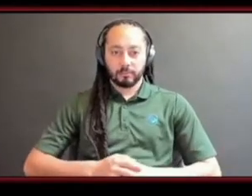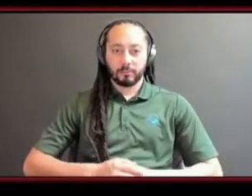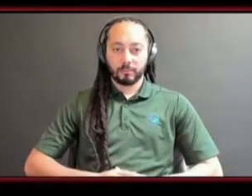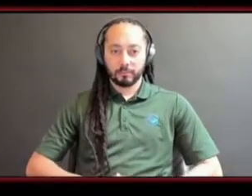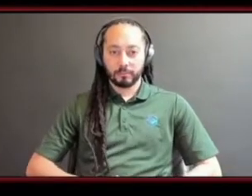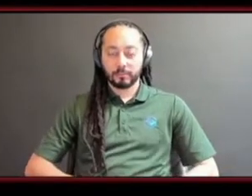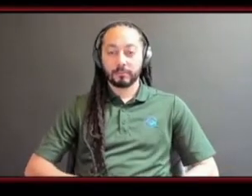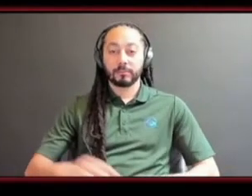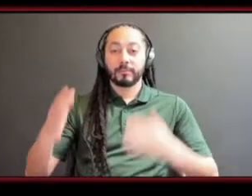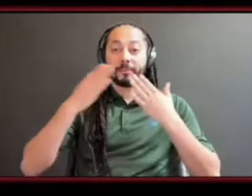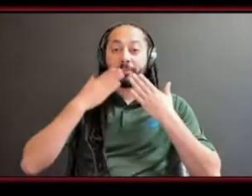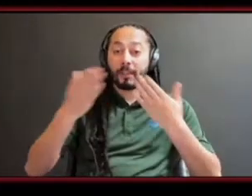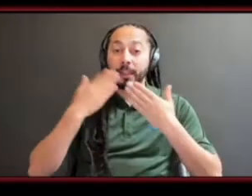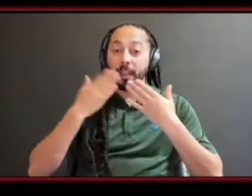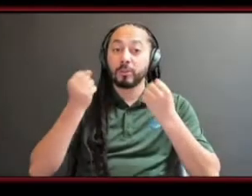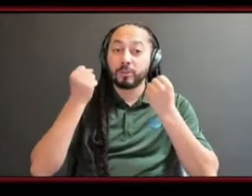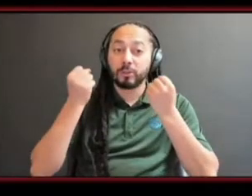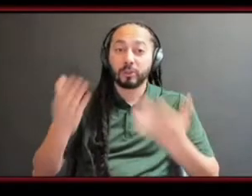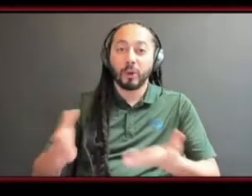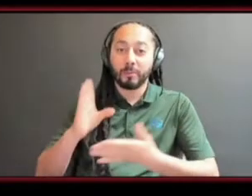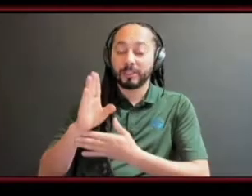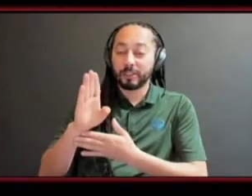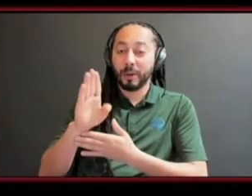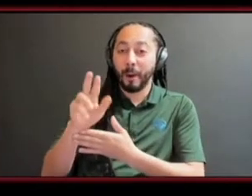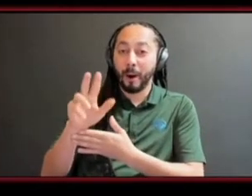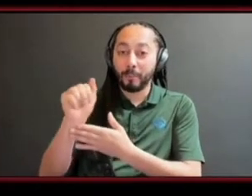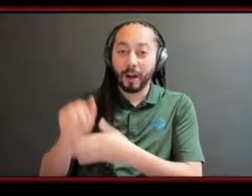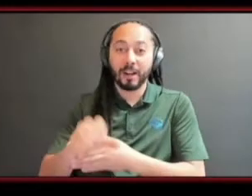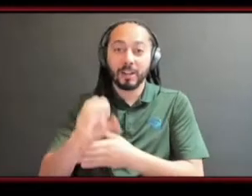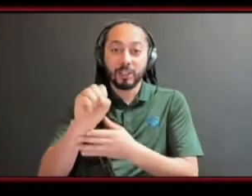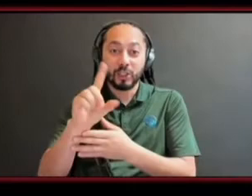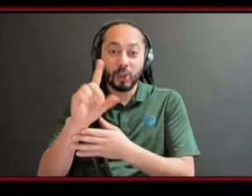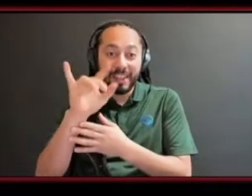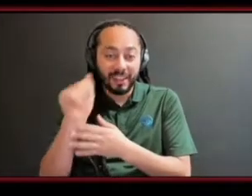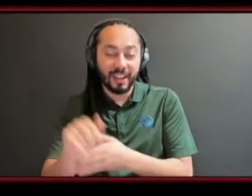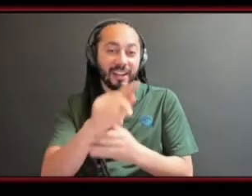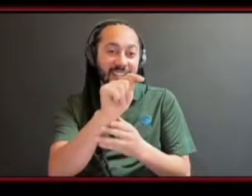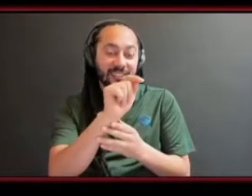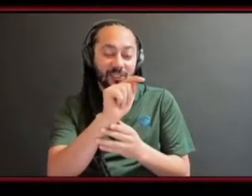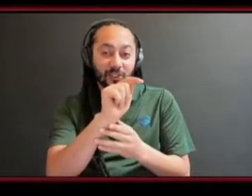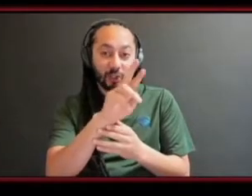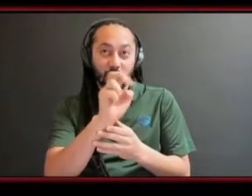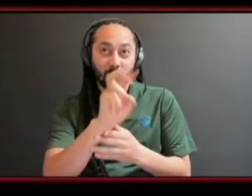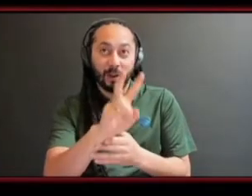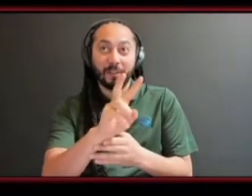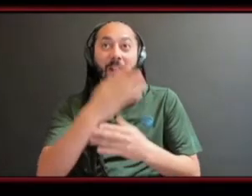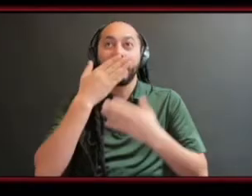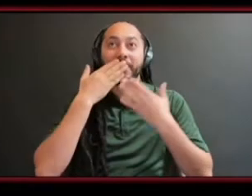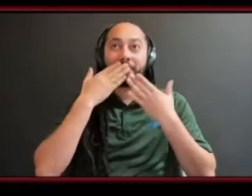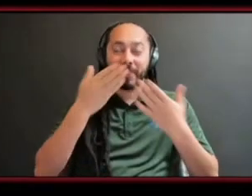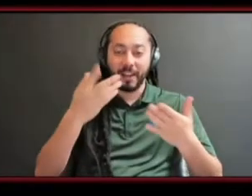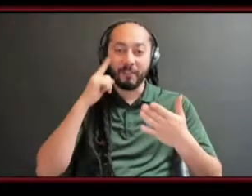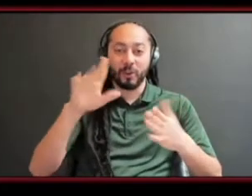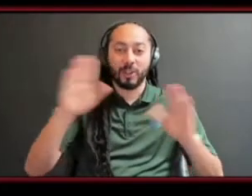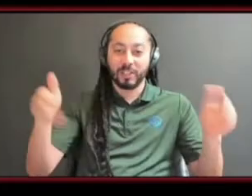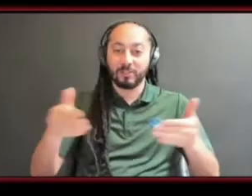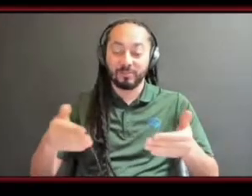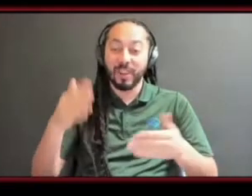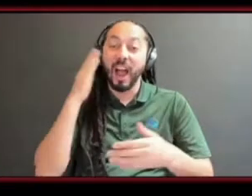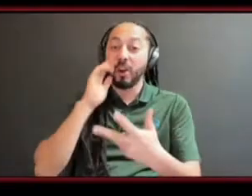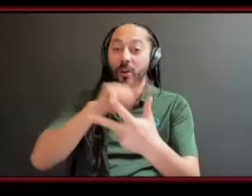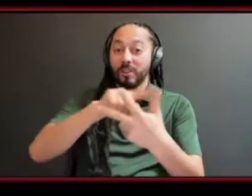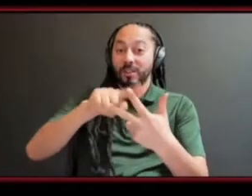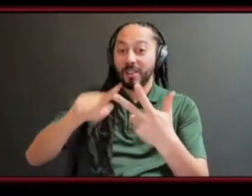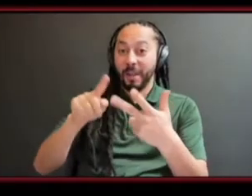thank you so much barbara and thank you to salitha also and trev for your introduction um i must say i know these three panelists pretty well